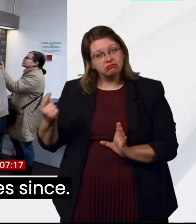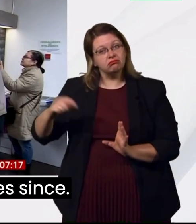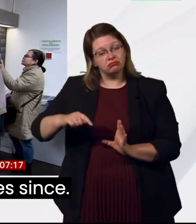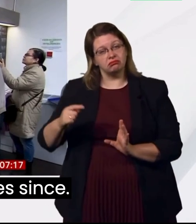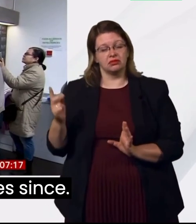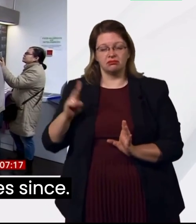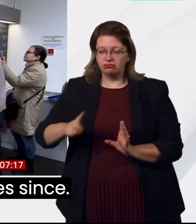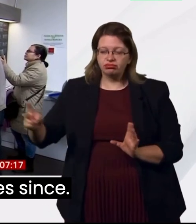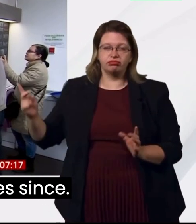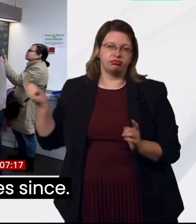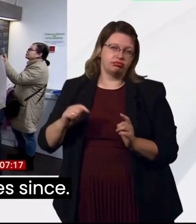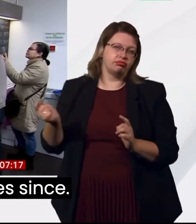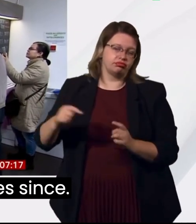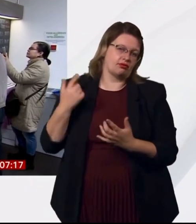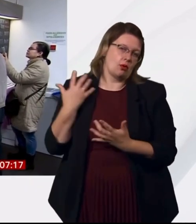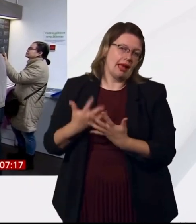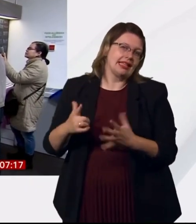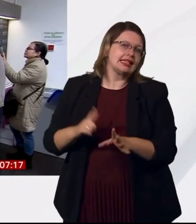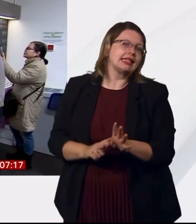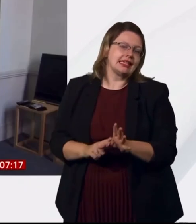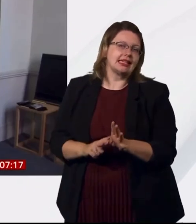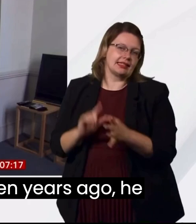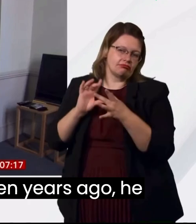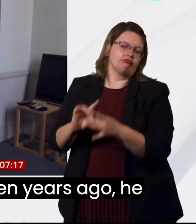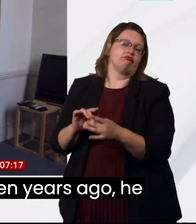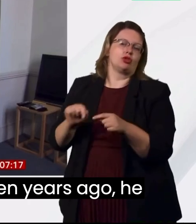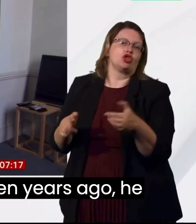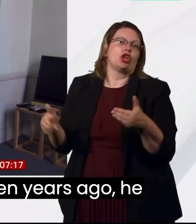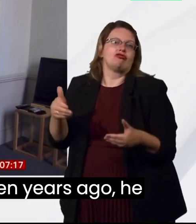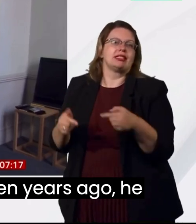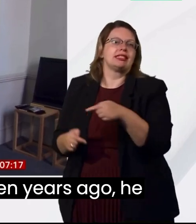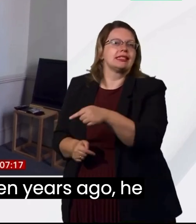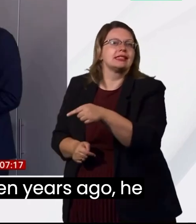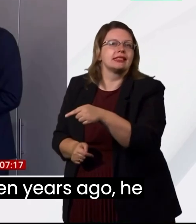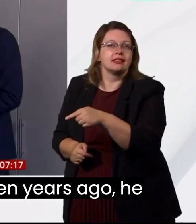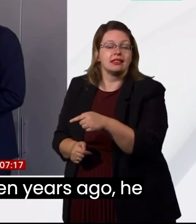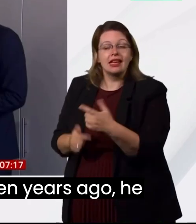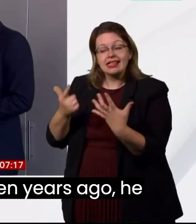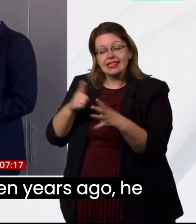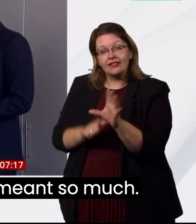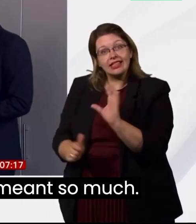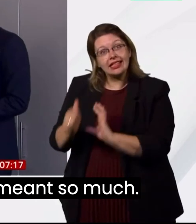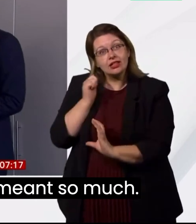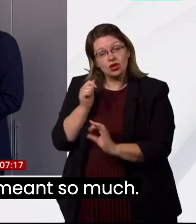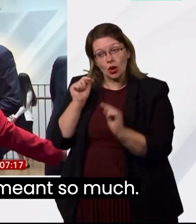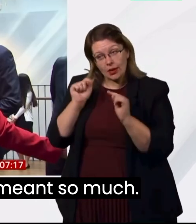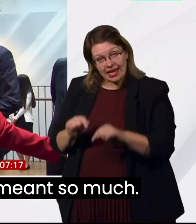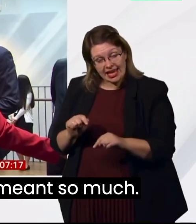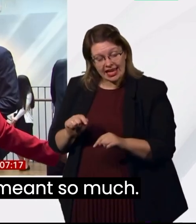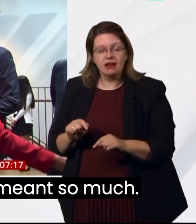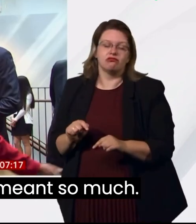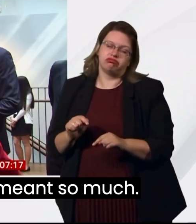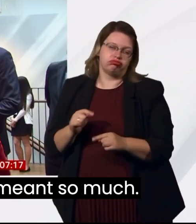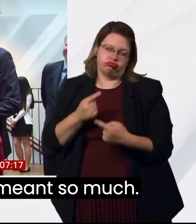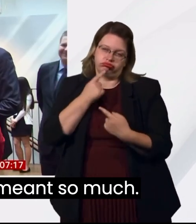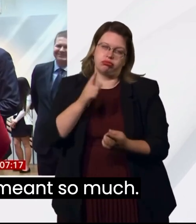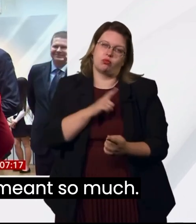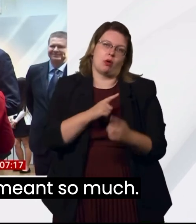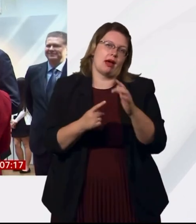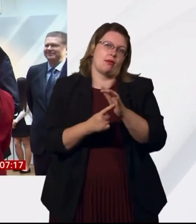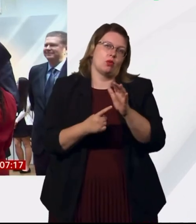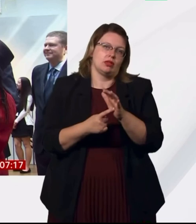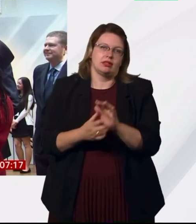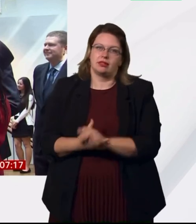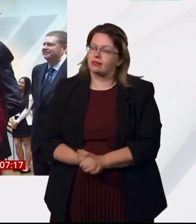privately several times since. On an engagement here seven years ago, he summed up why this cause meant so